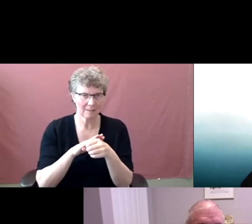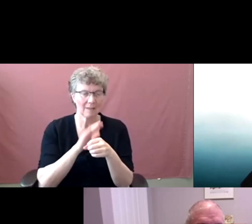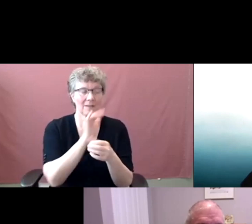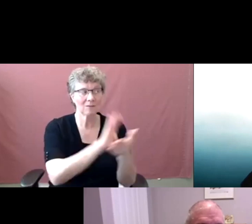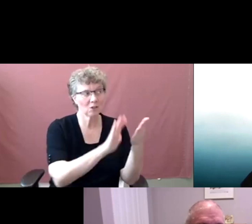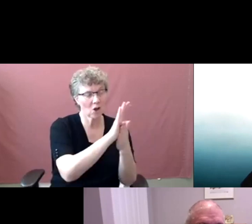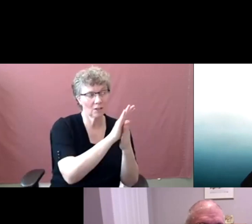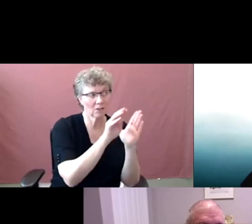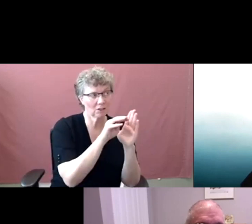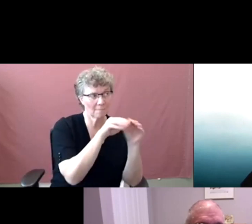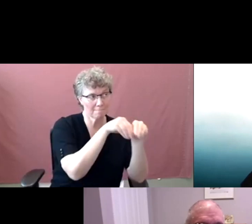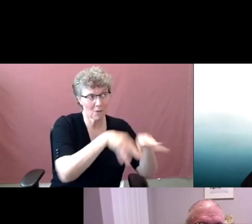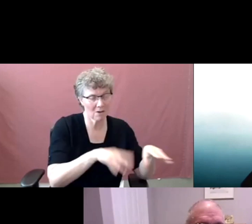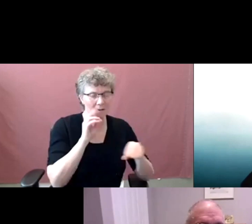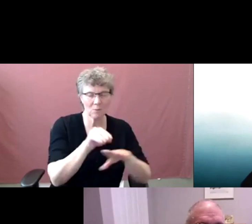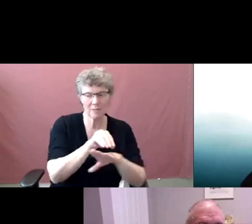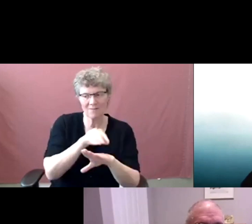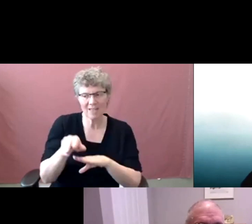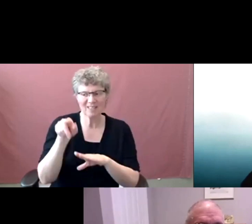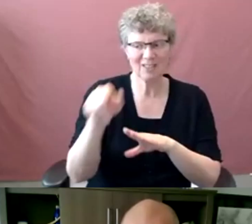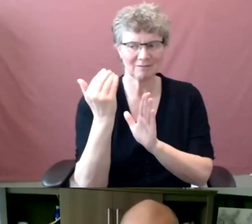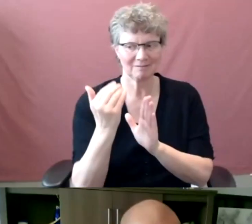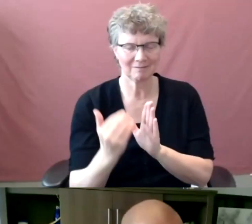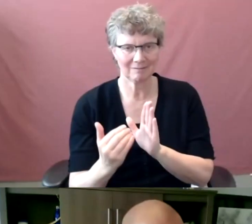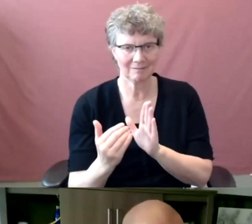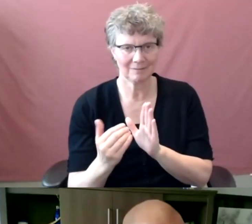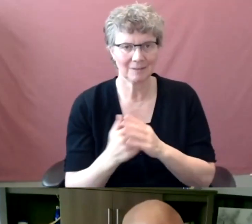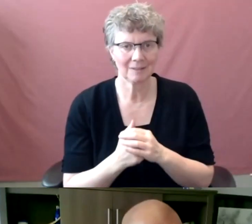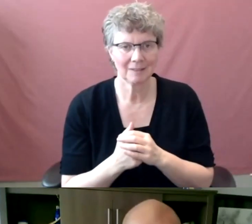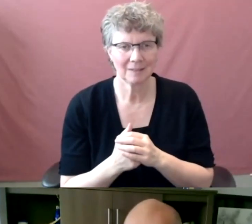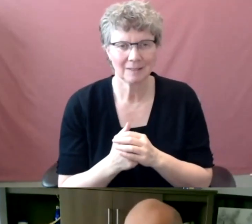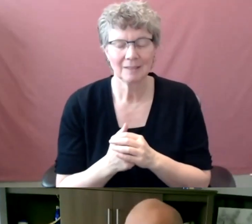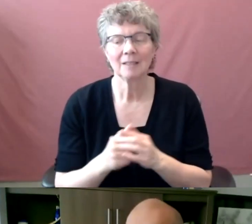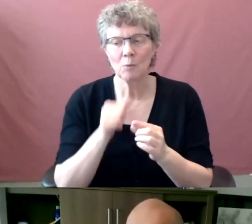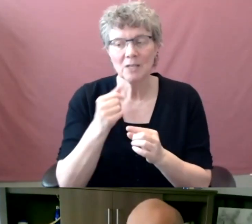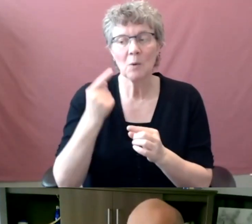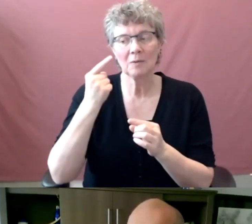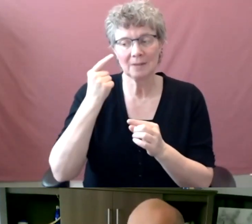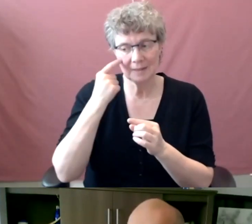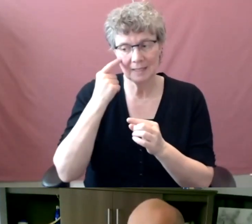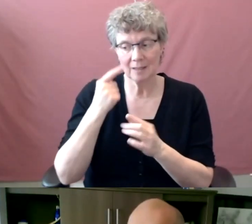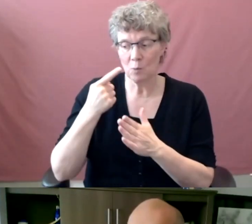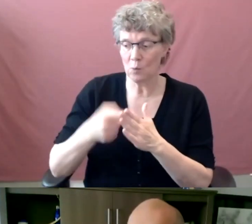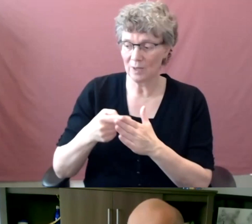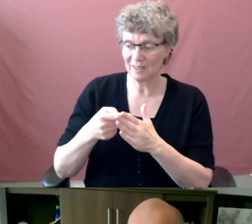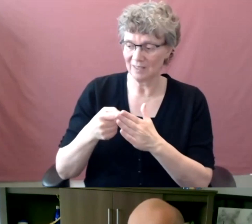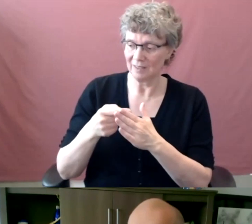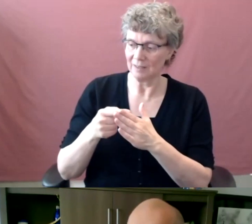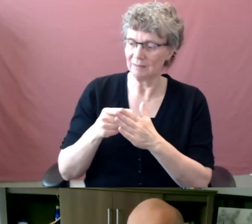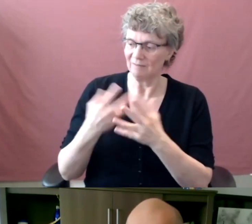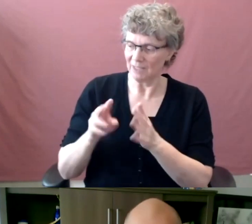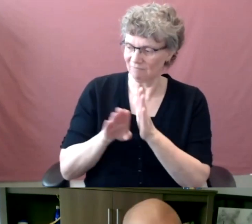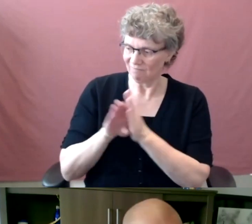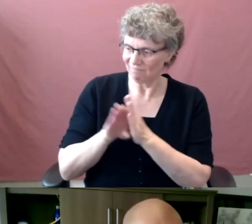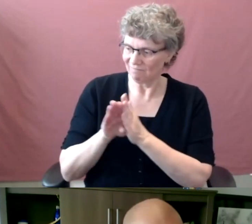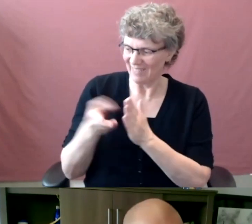with the current distribution. So, um, we don't believe there's going to be huge impacts on, on what's currently distributed, uh, within the, the,